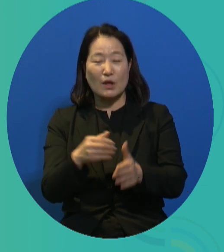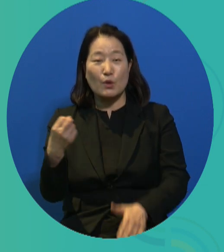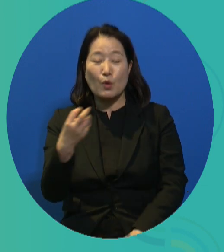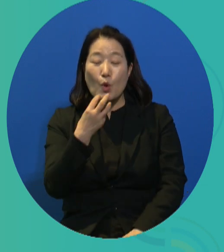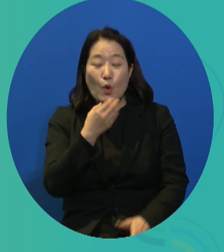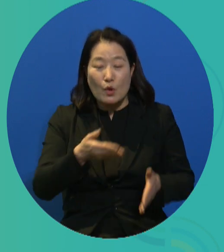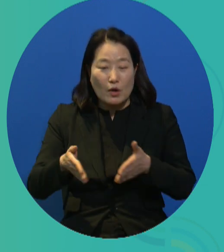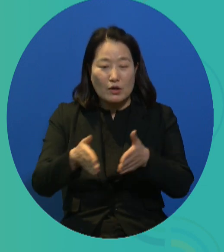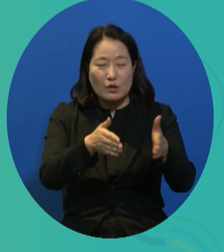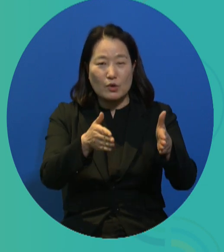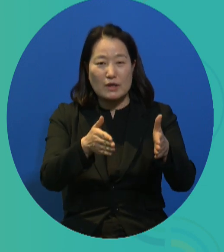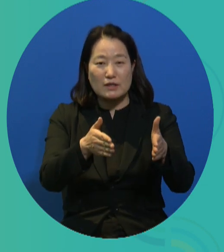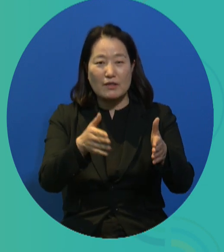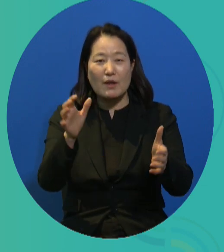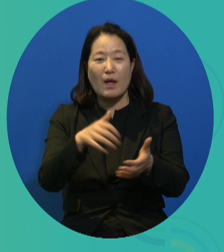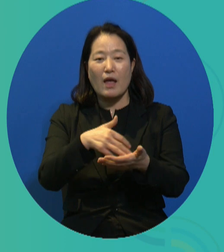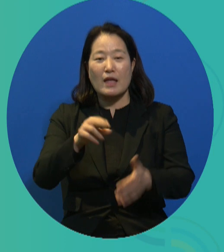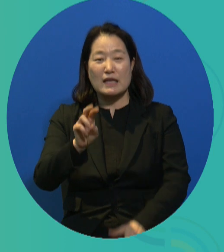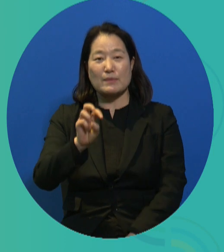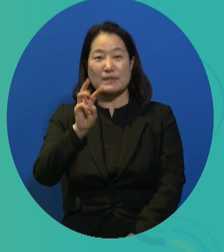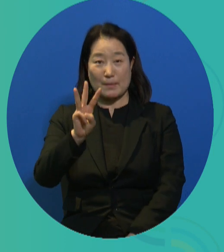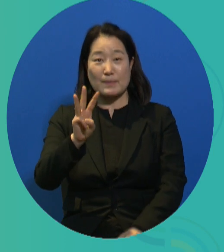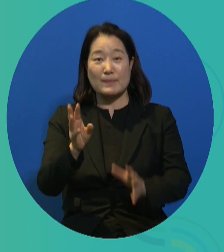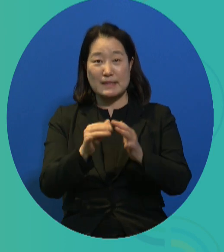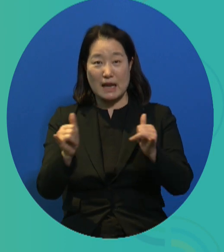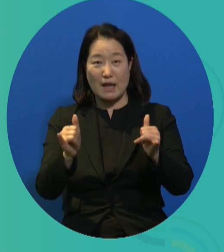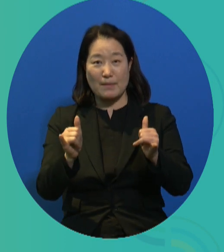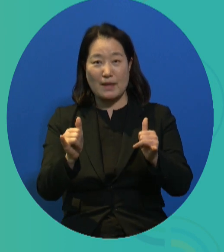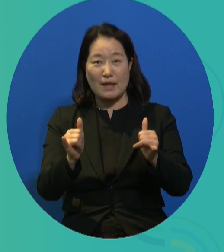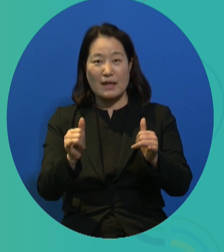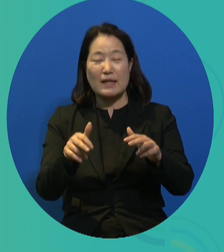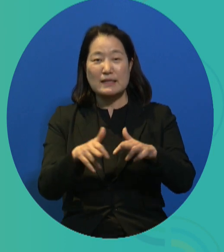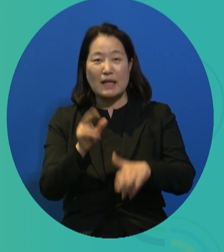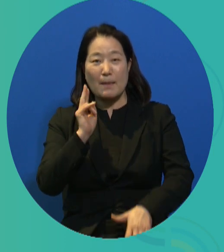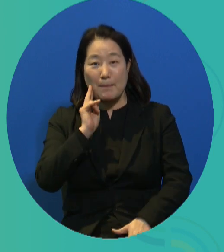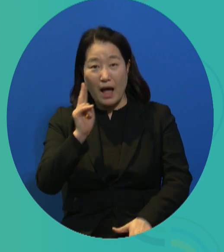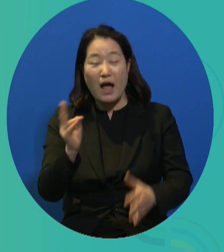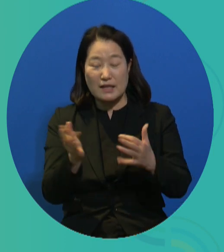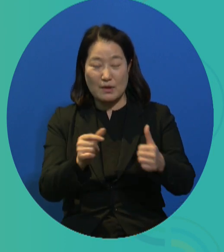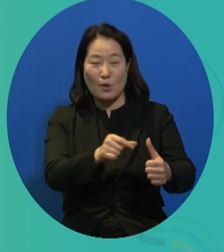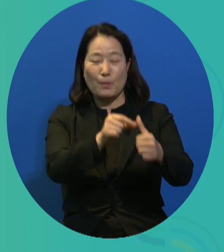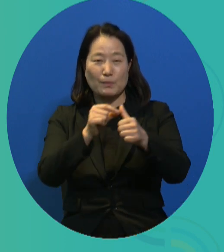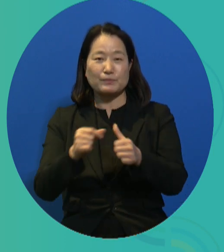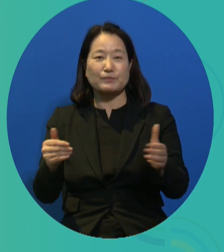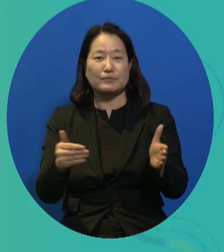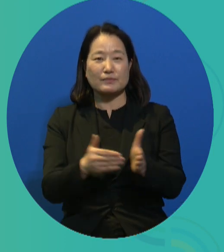Metropolitan Government and in Gyeonggi Province, 23 such persons were employed.